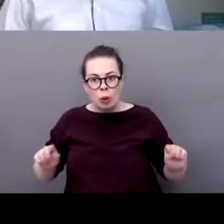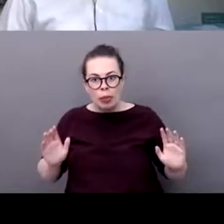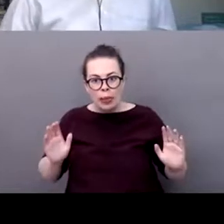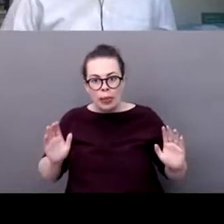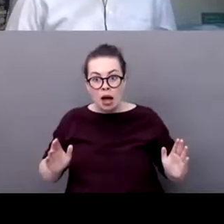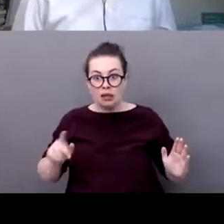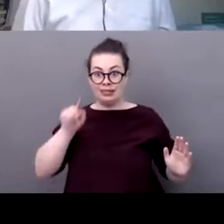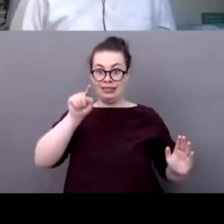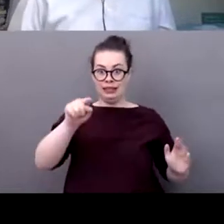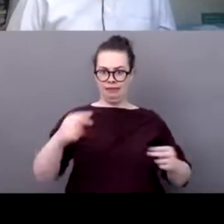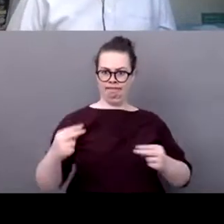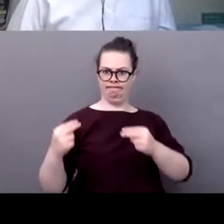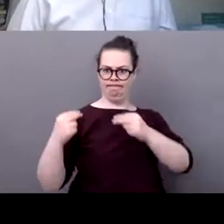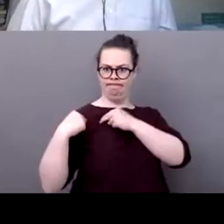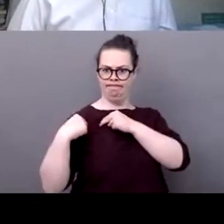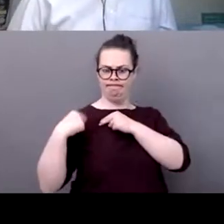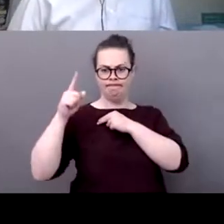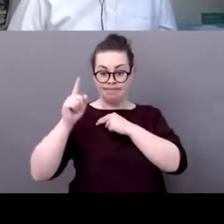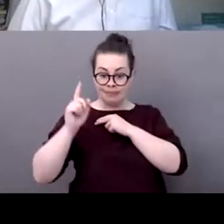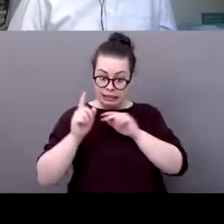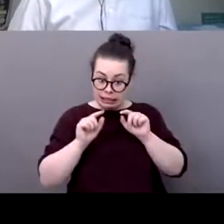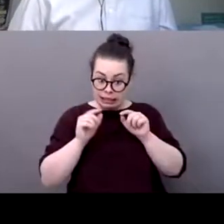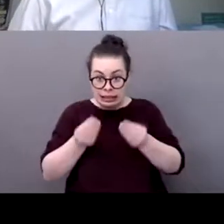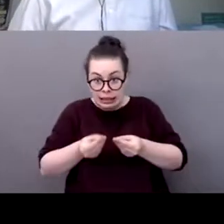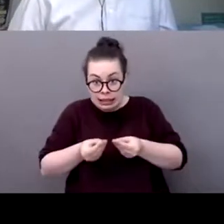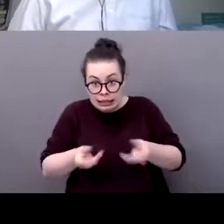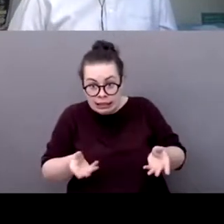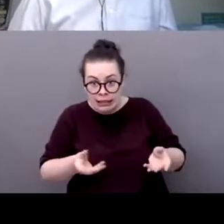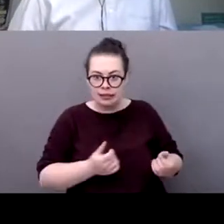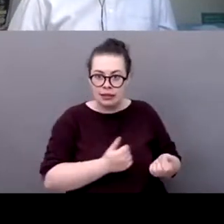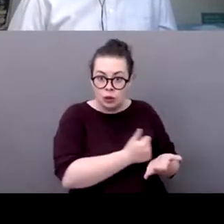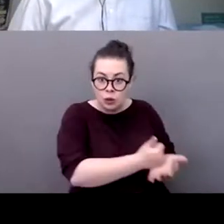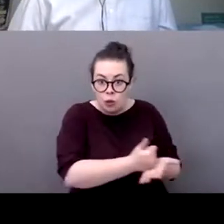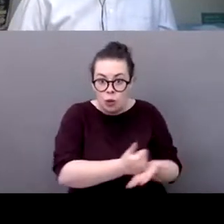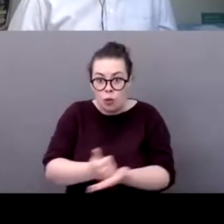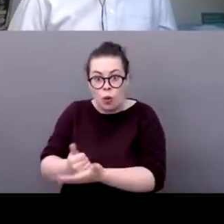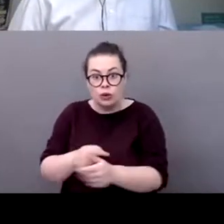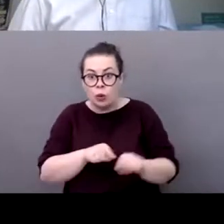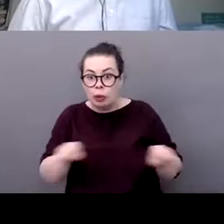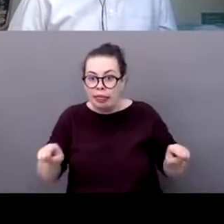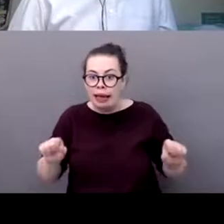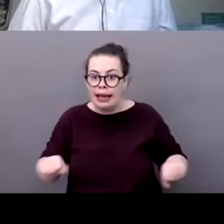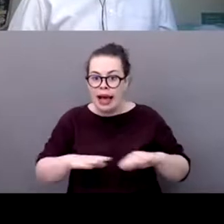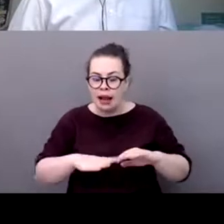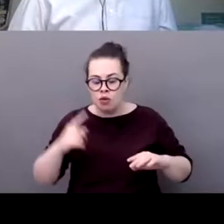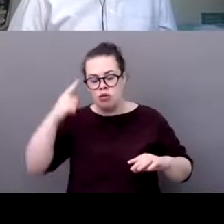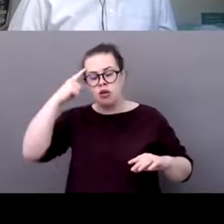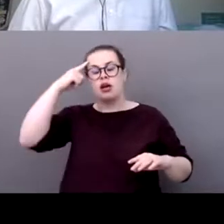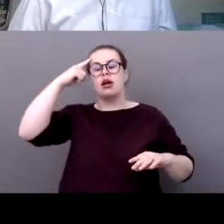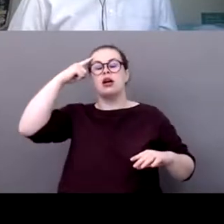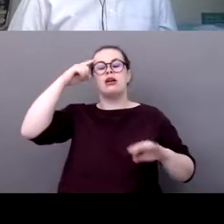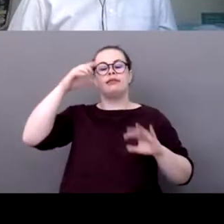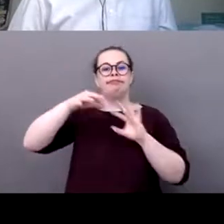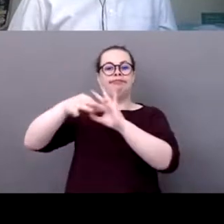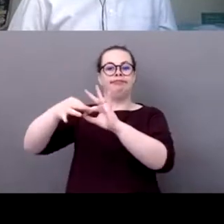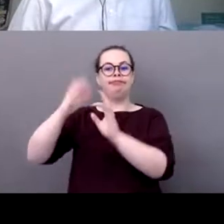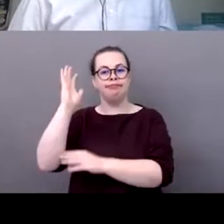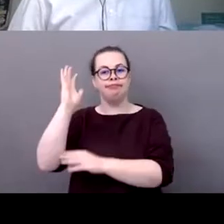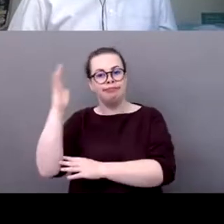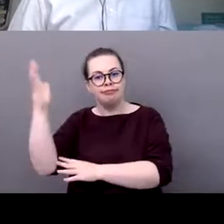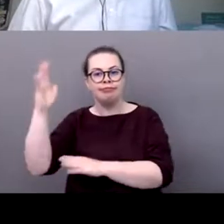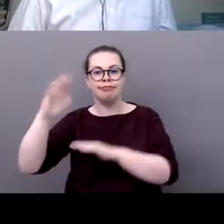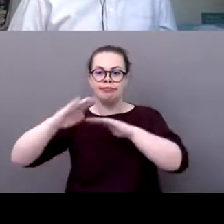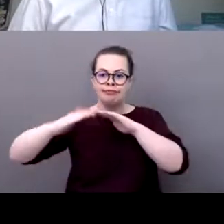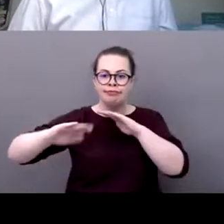behavior and i and i agree that there are some areas uh which julia alluded to where um it's not only about